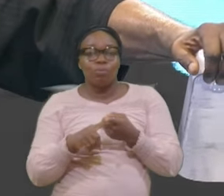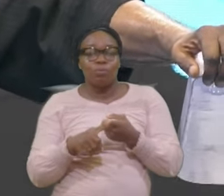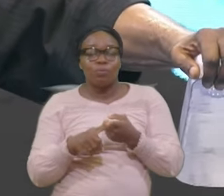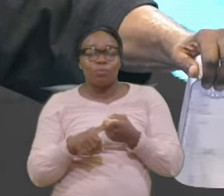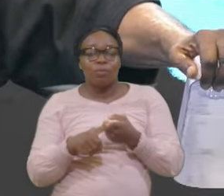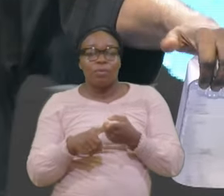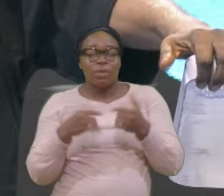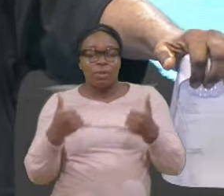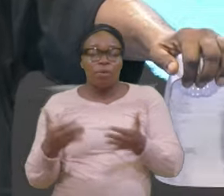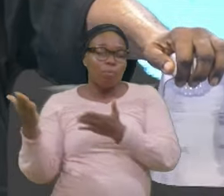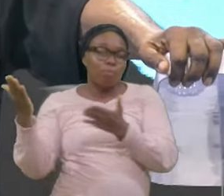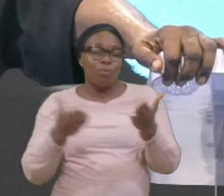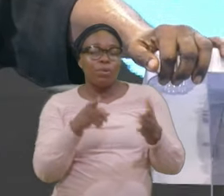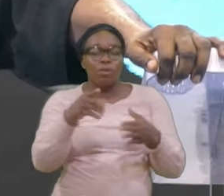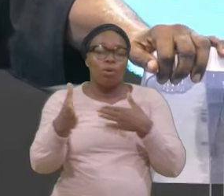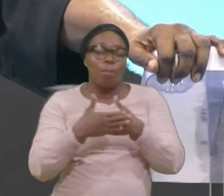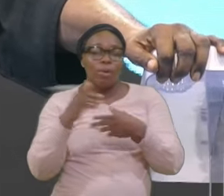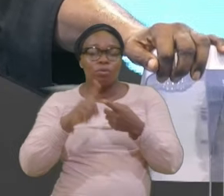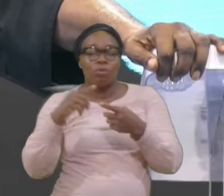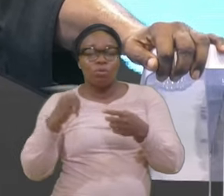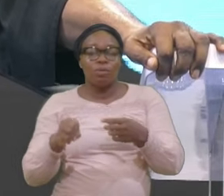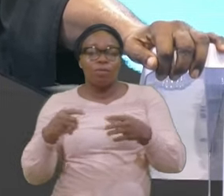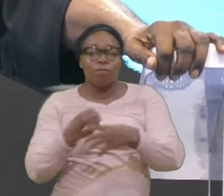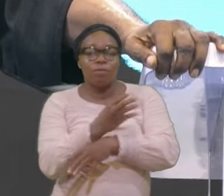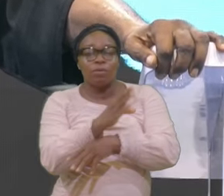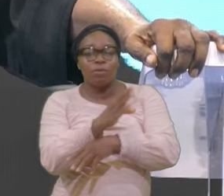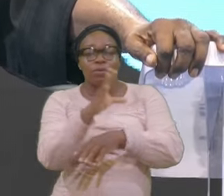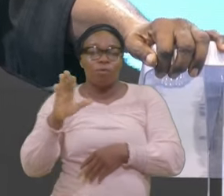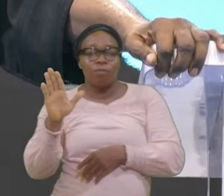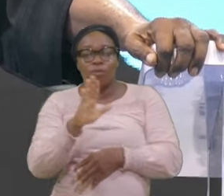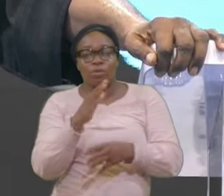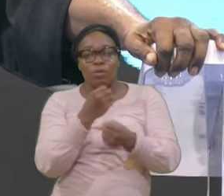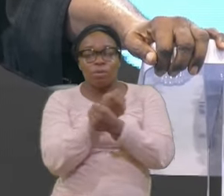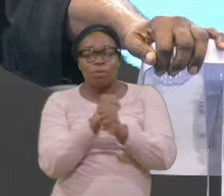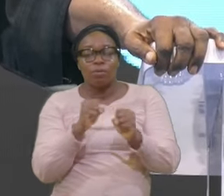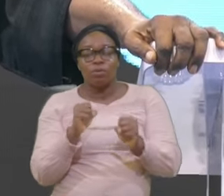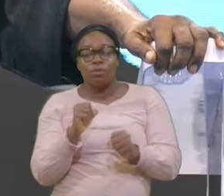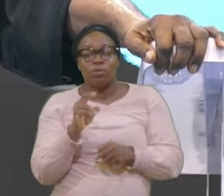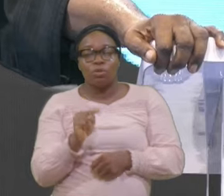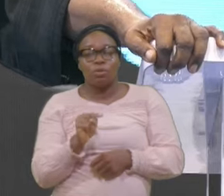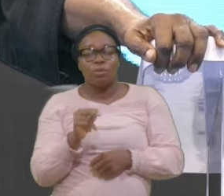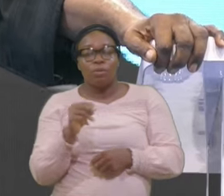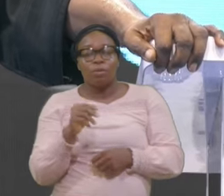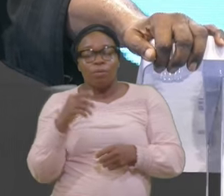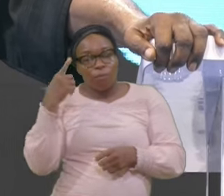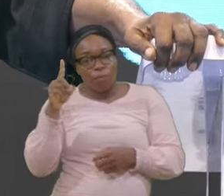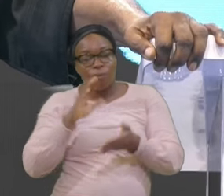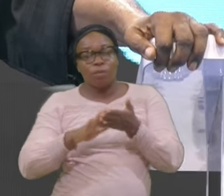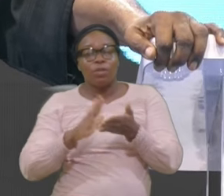Of my Salvation To Christ For forgiveness For freedom